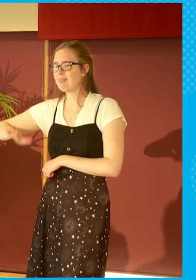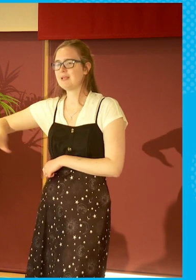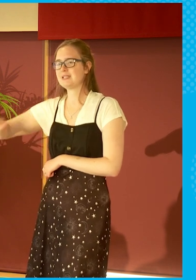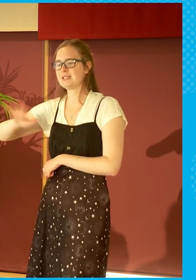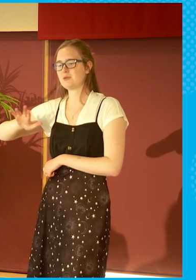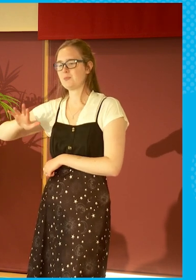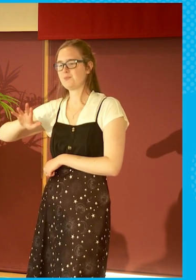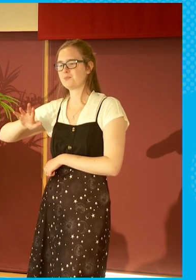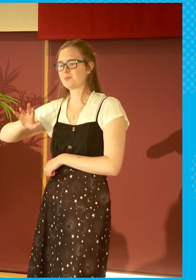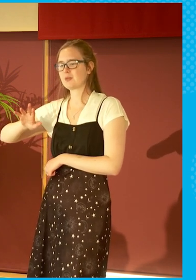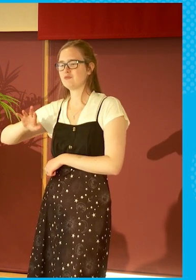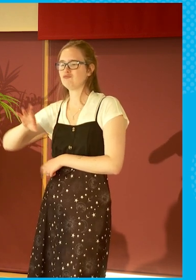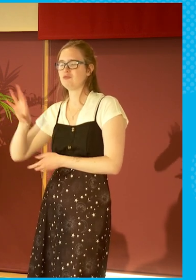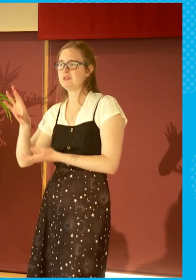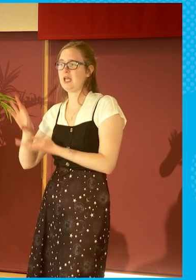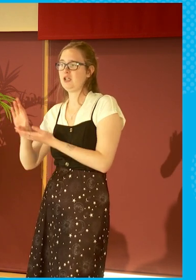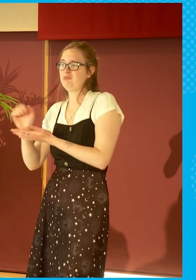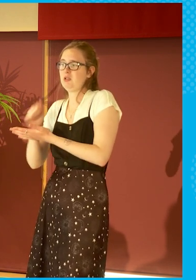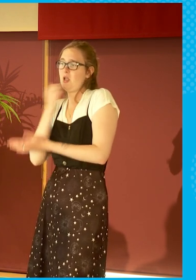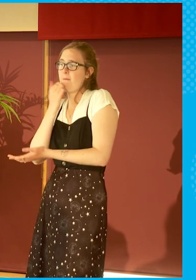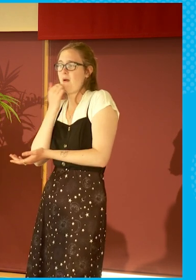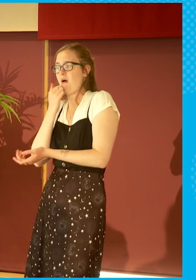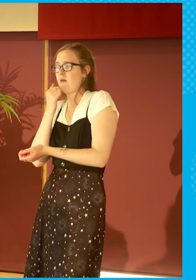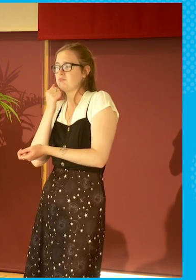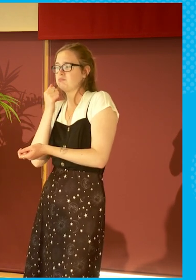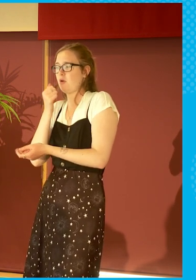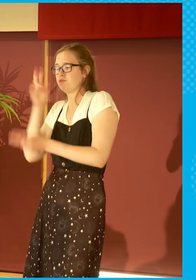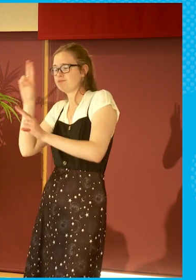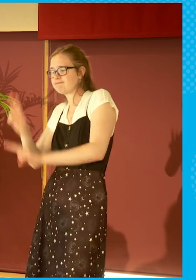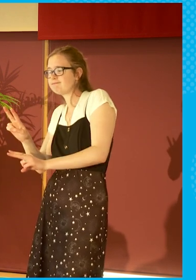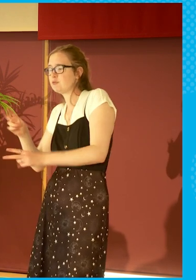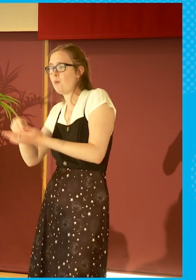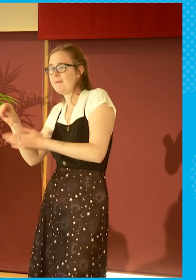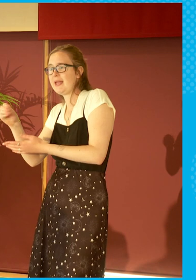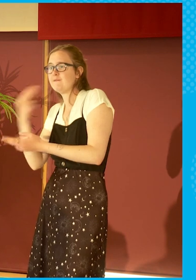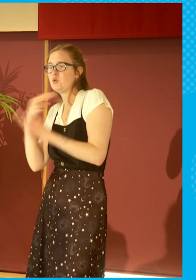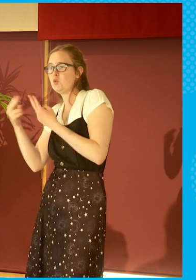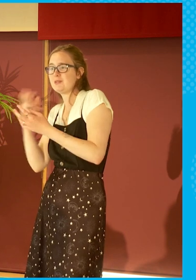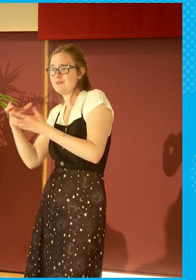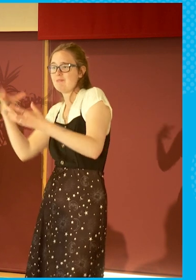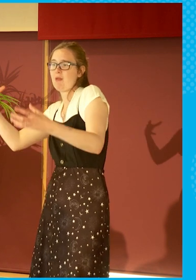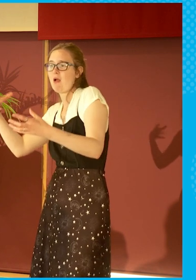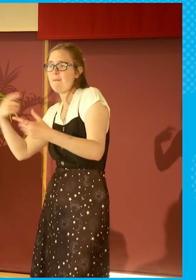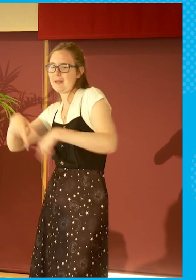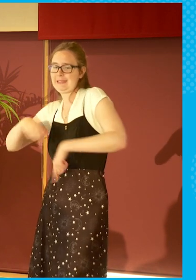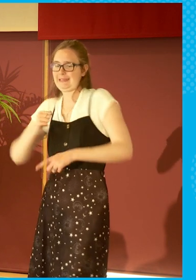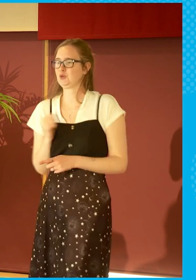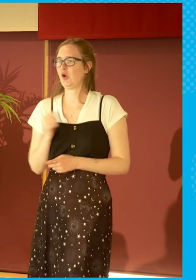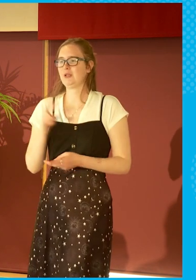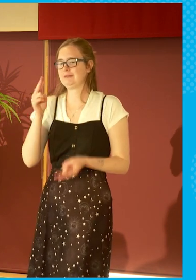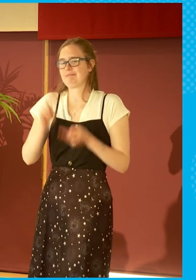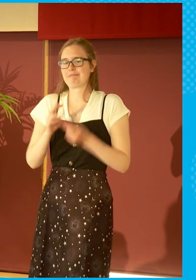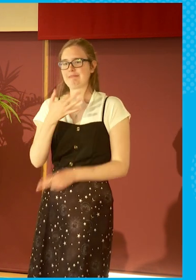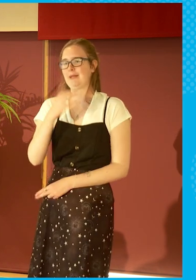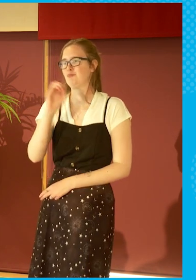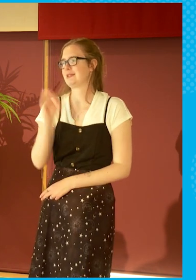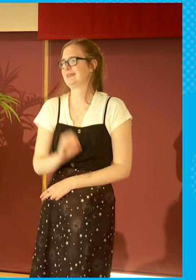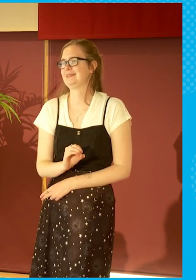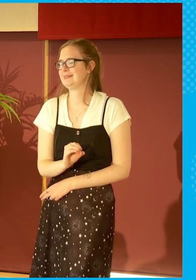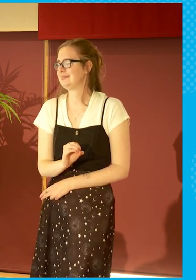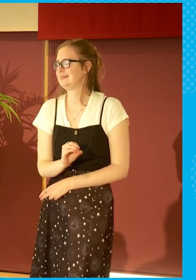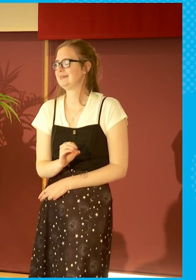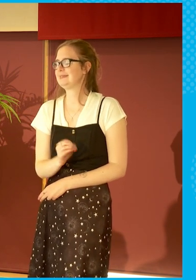is a great deal better. So I think the question is complicated. It's partly about journalism itself. It's partly about